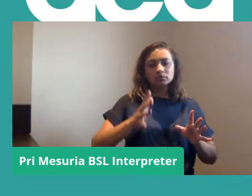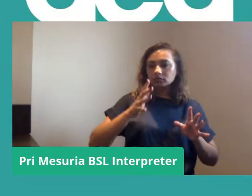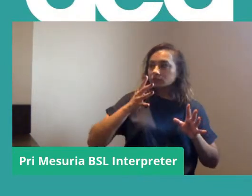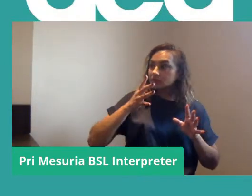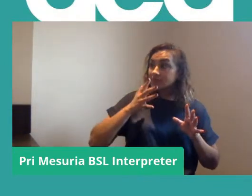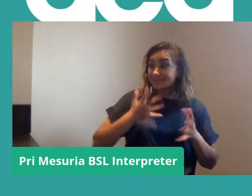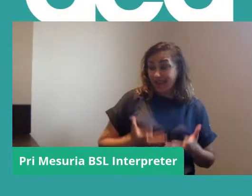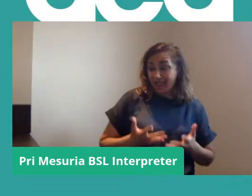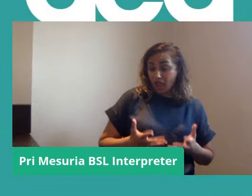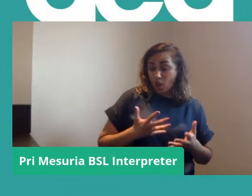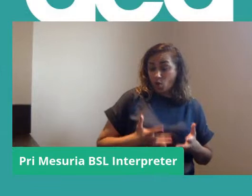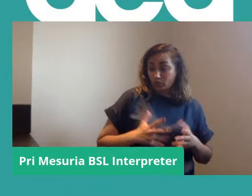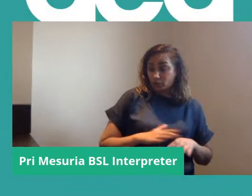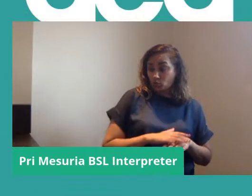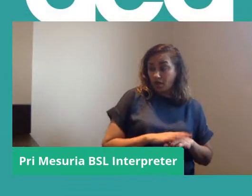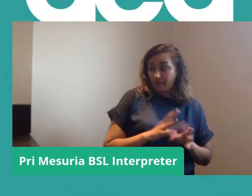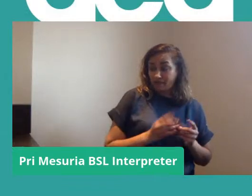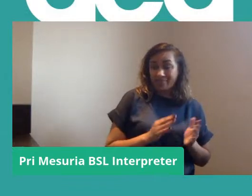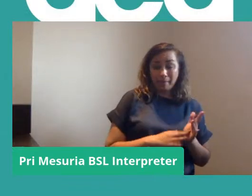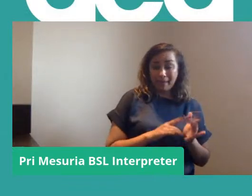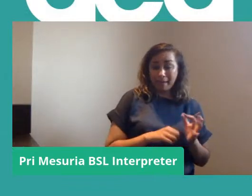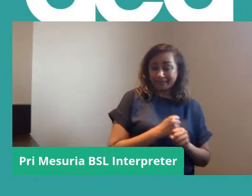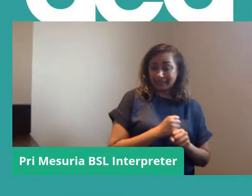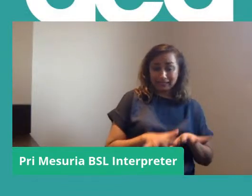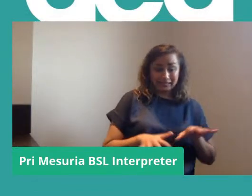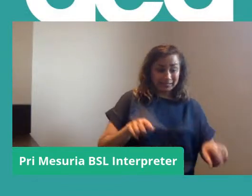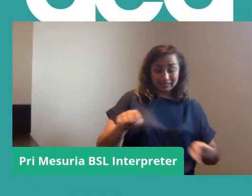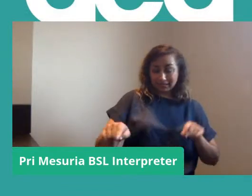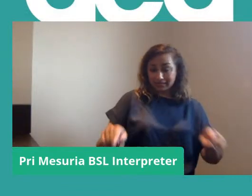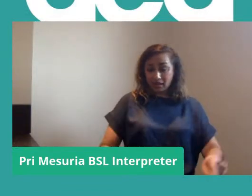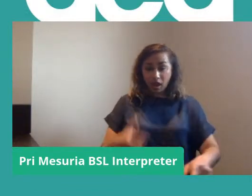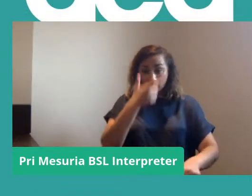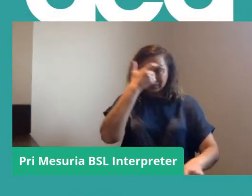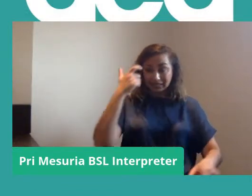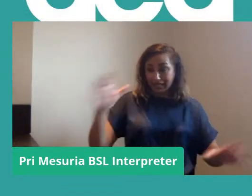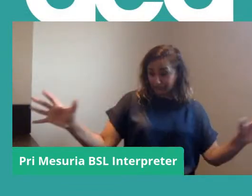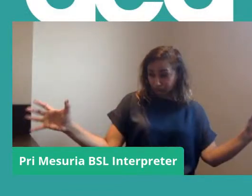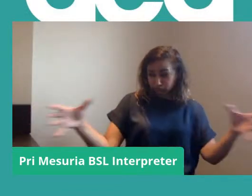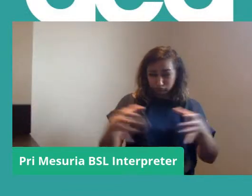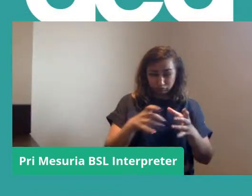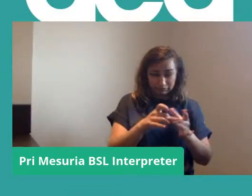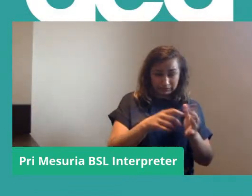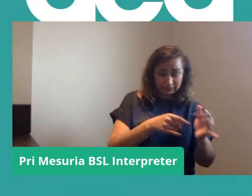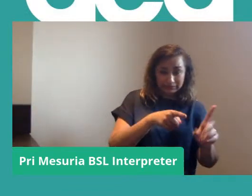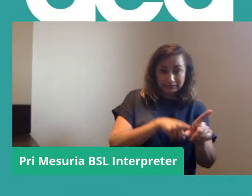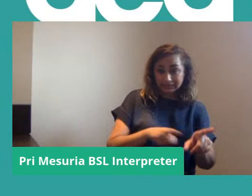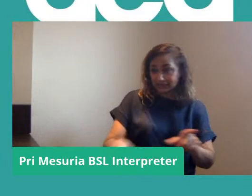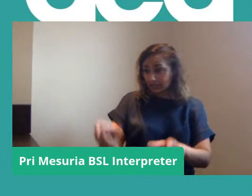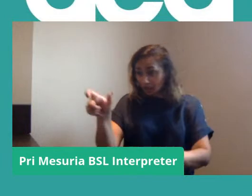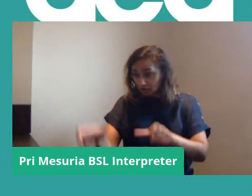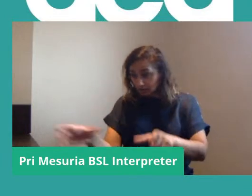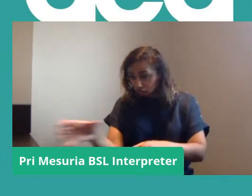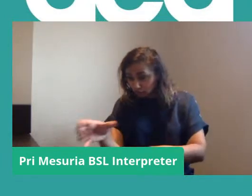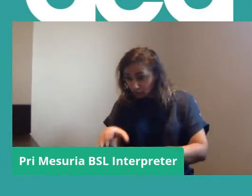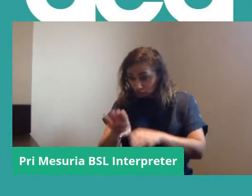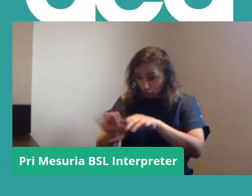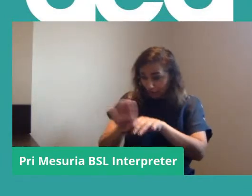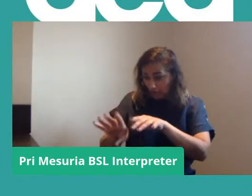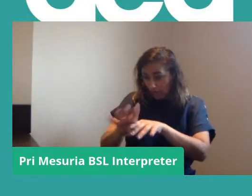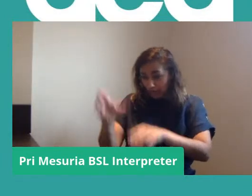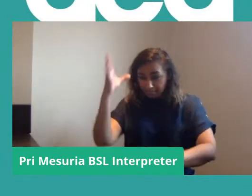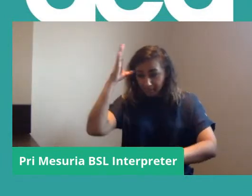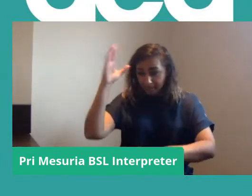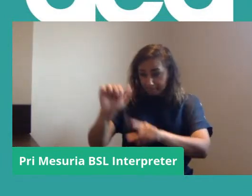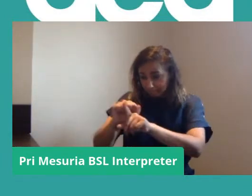being done now. Mapping the branch, understanding density, supporting your reps after you've recruited them, training those reps up.